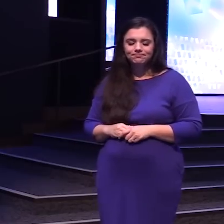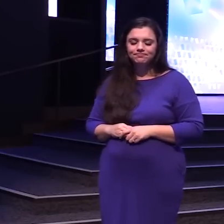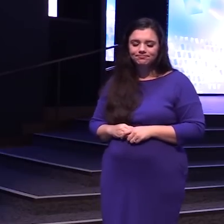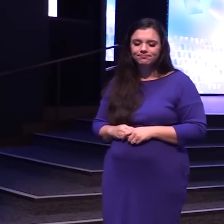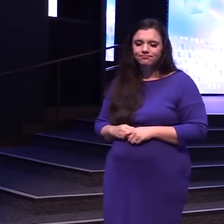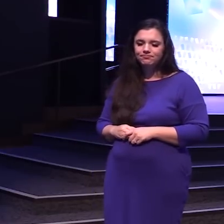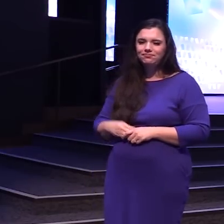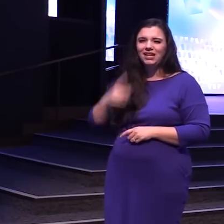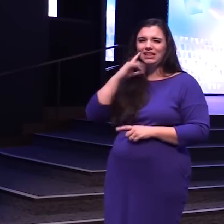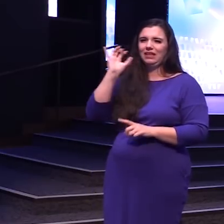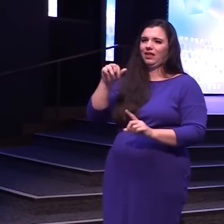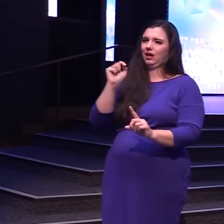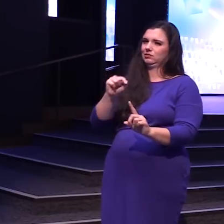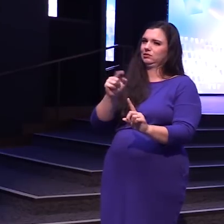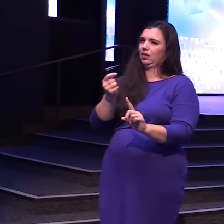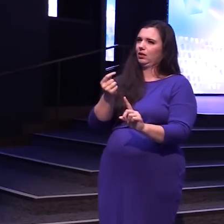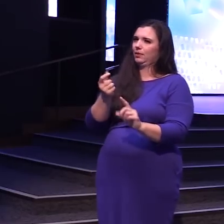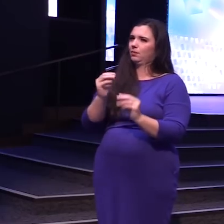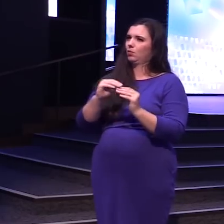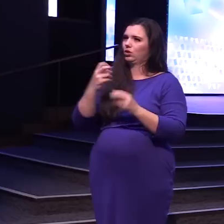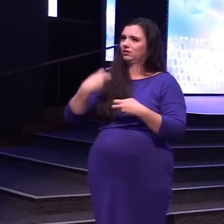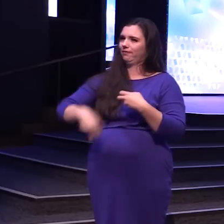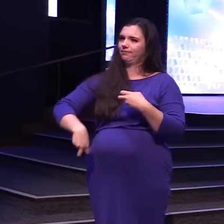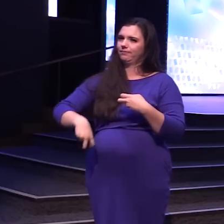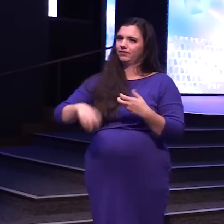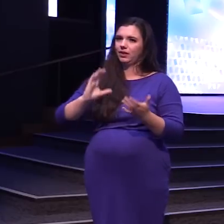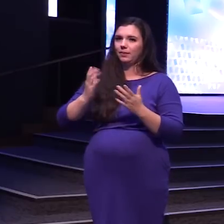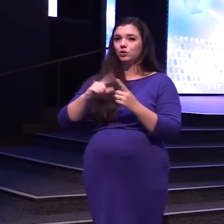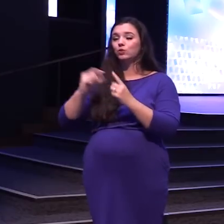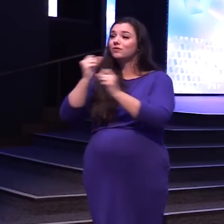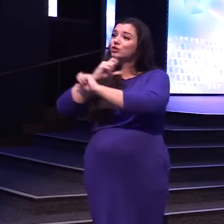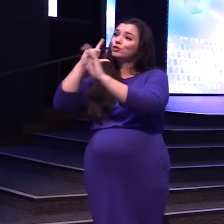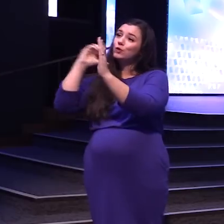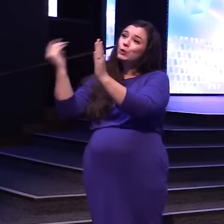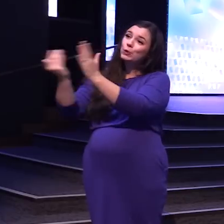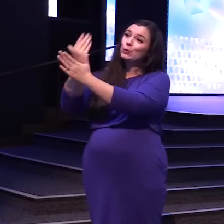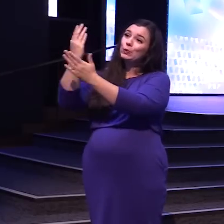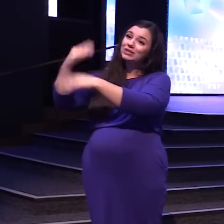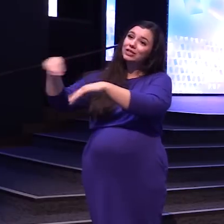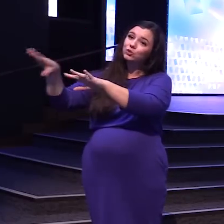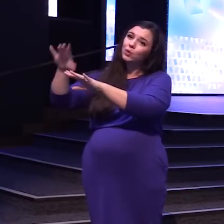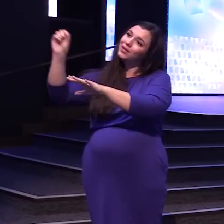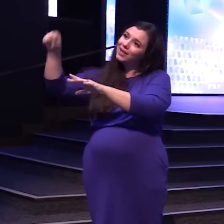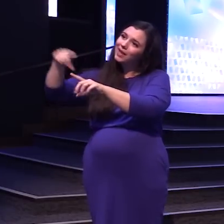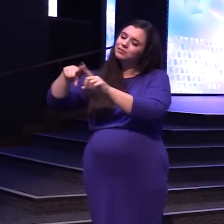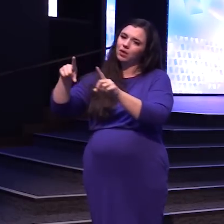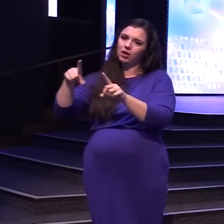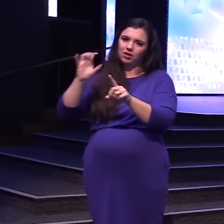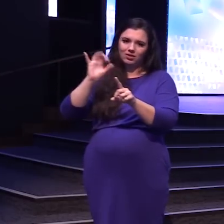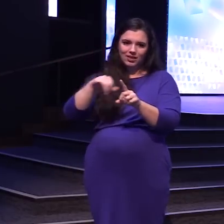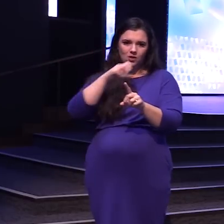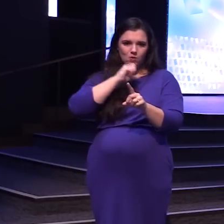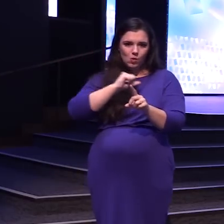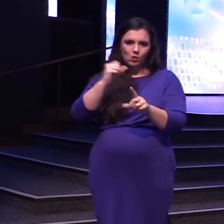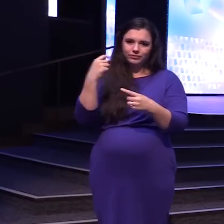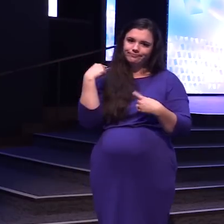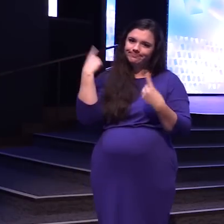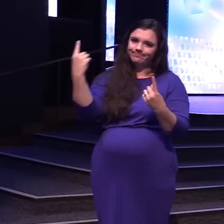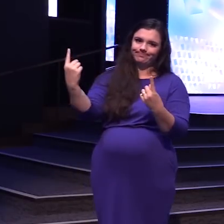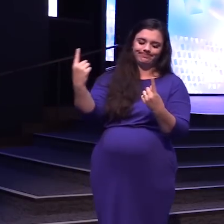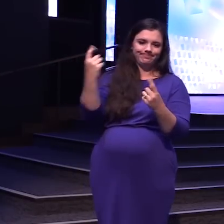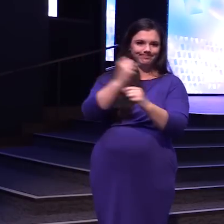I think that's A little harder Than just Getting vision For a new territory I think Joshua